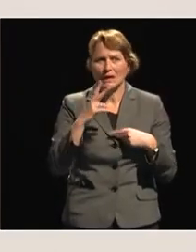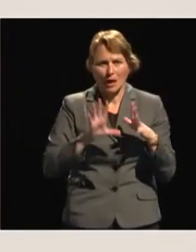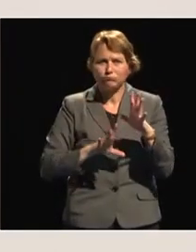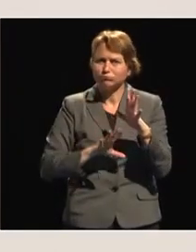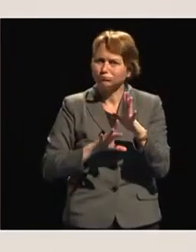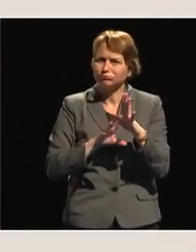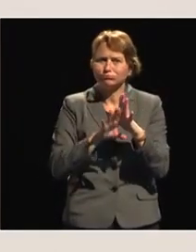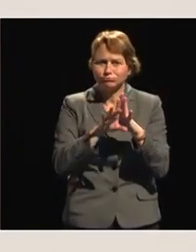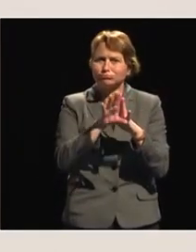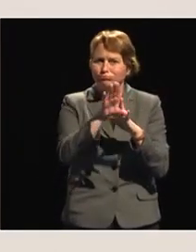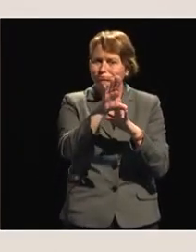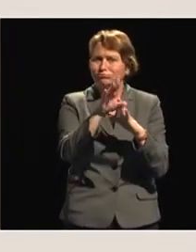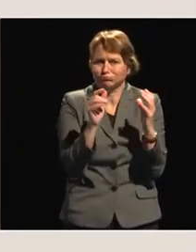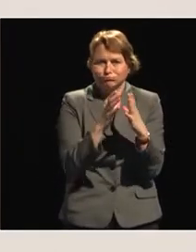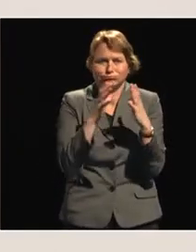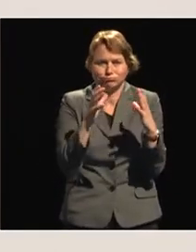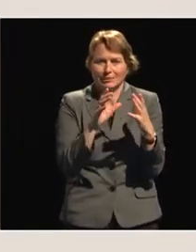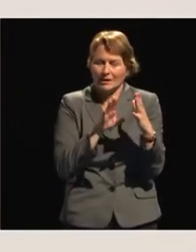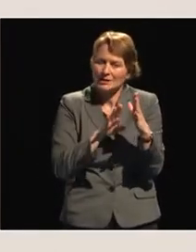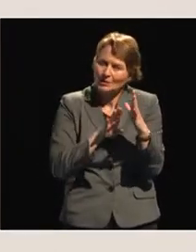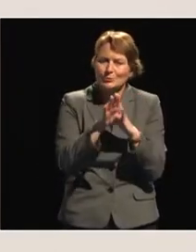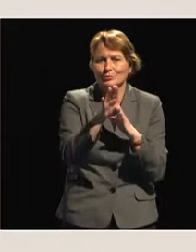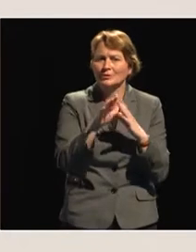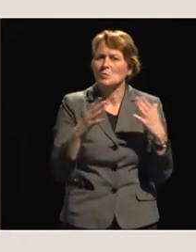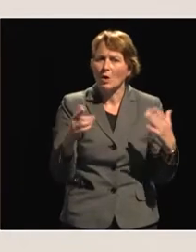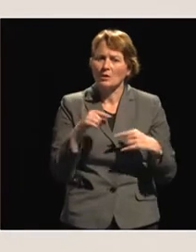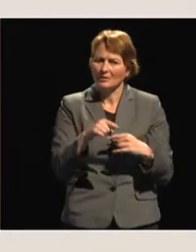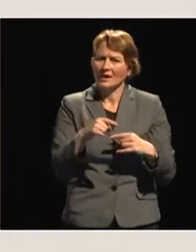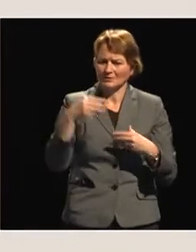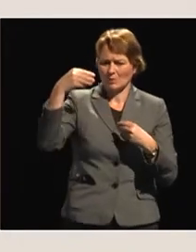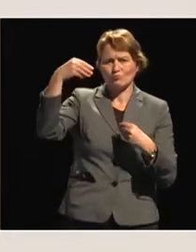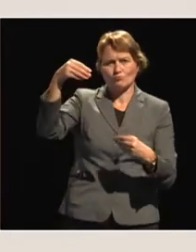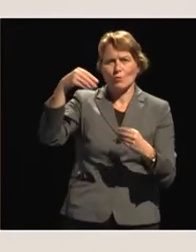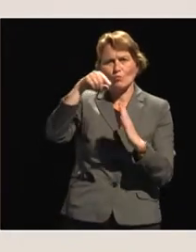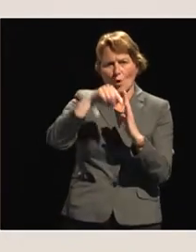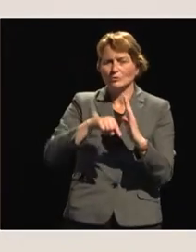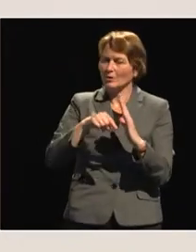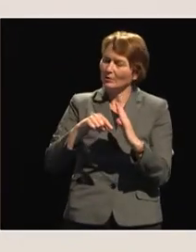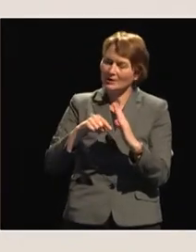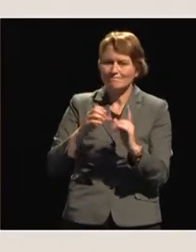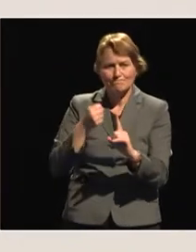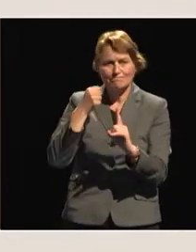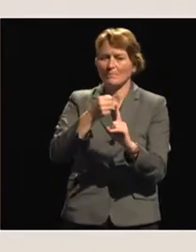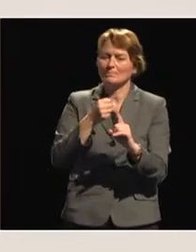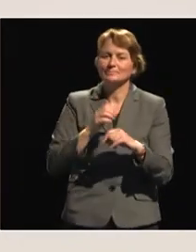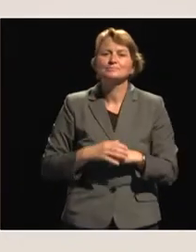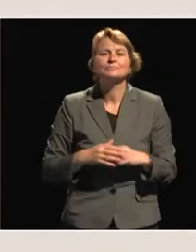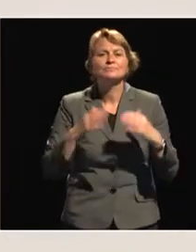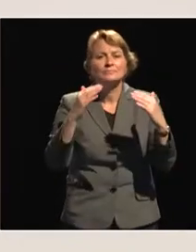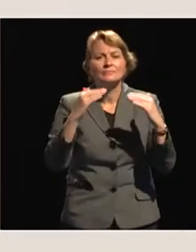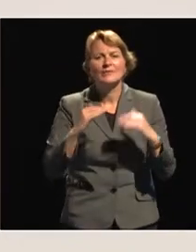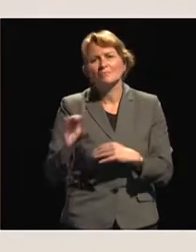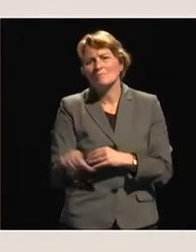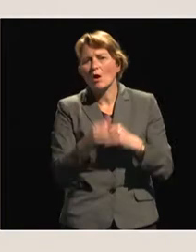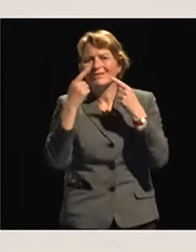been tracked by this Maputo Protocol. We also have the solemn declaration